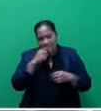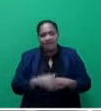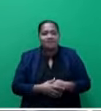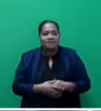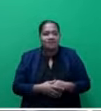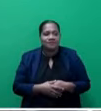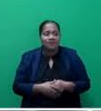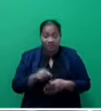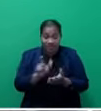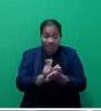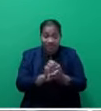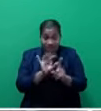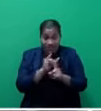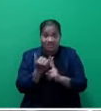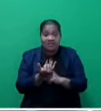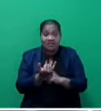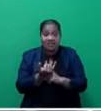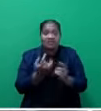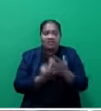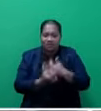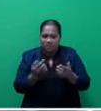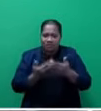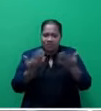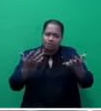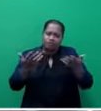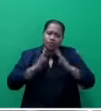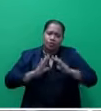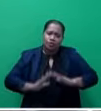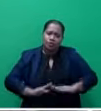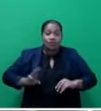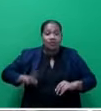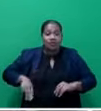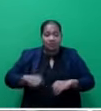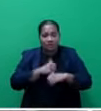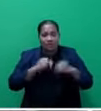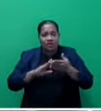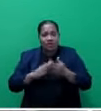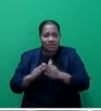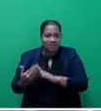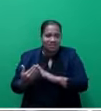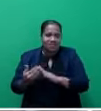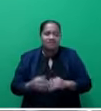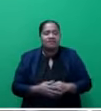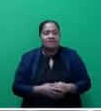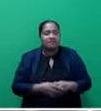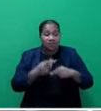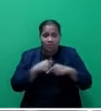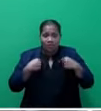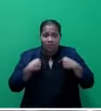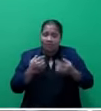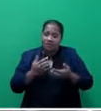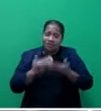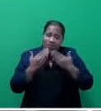government and civil societies to bring about relief to the members of those communities that were affected. We are also grateful